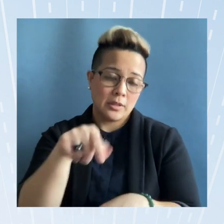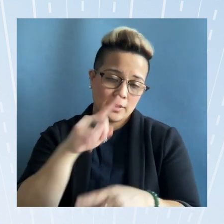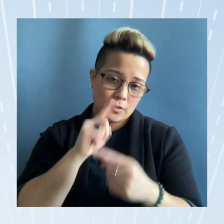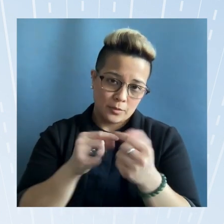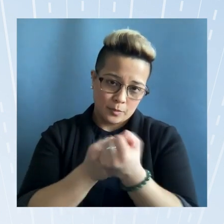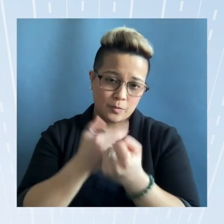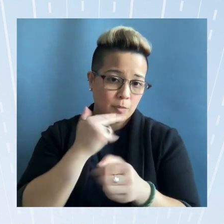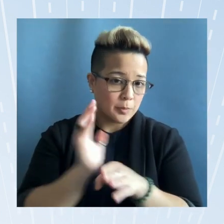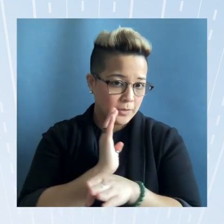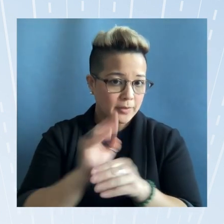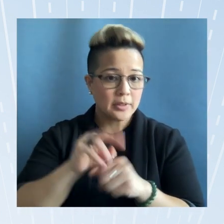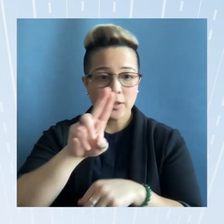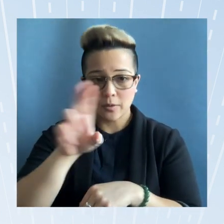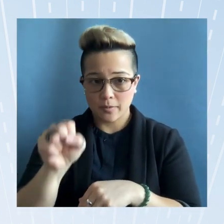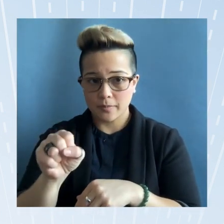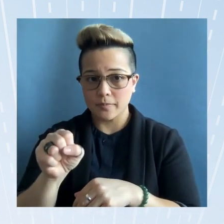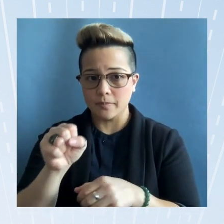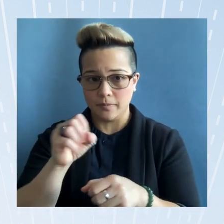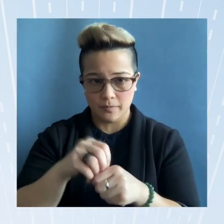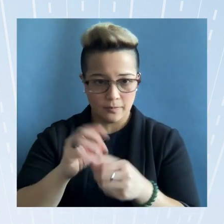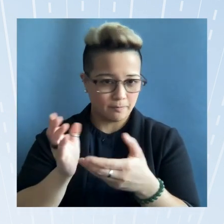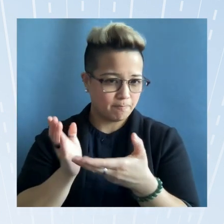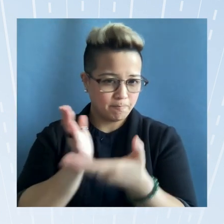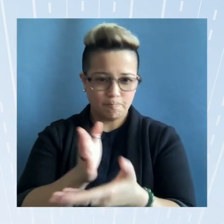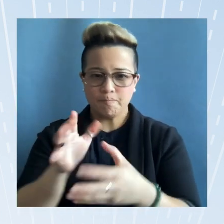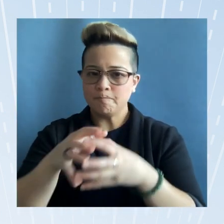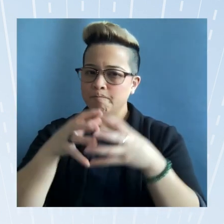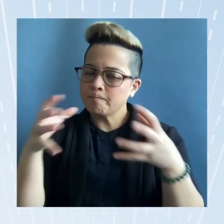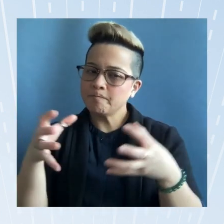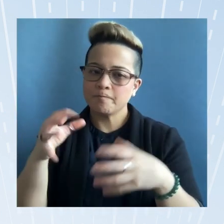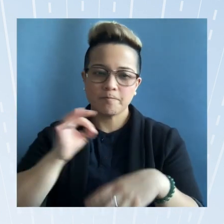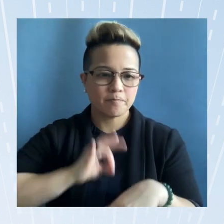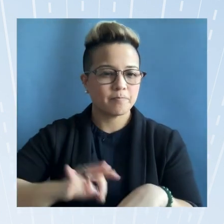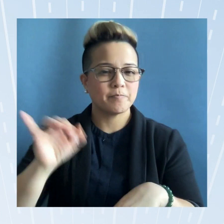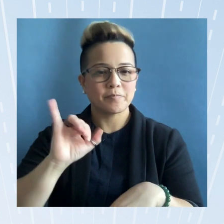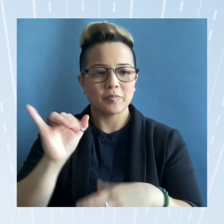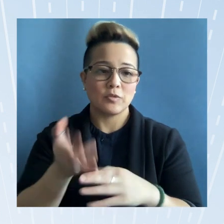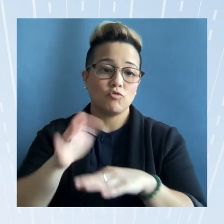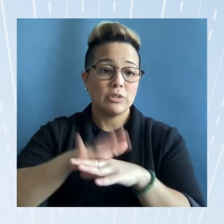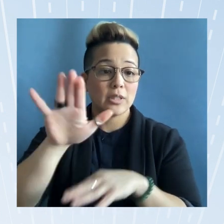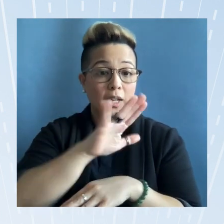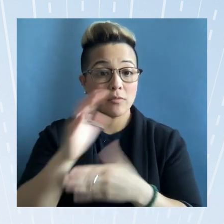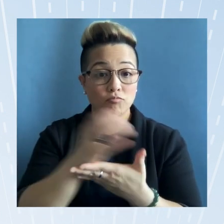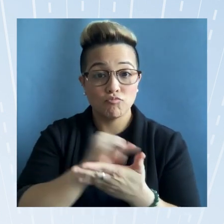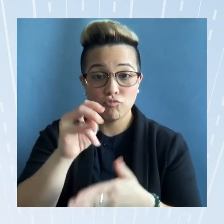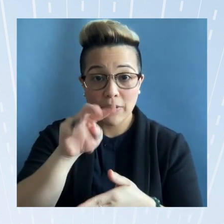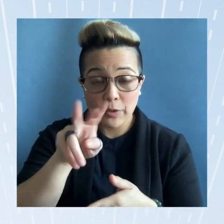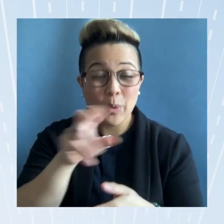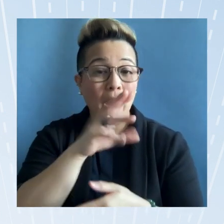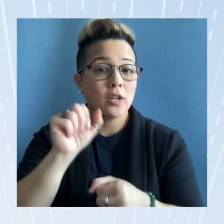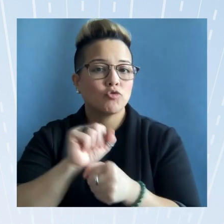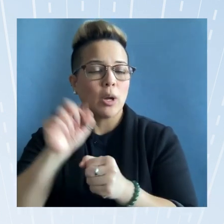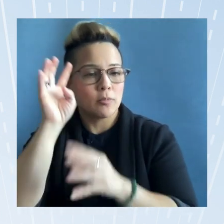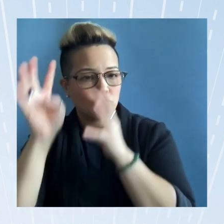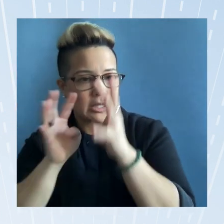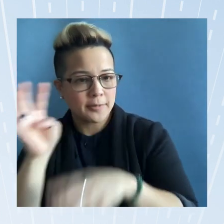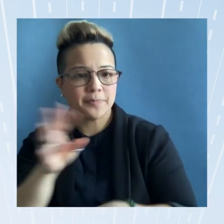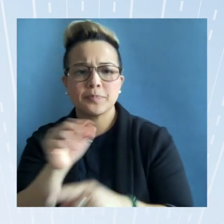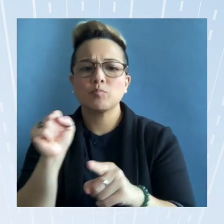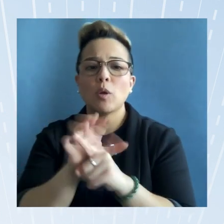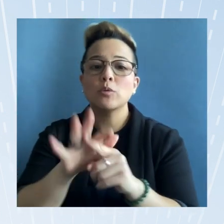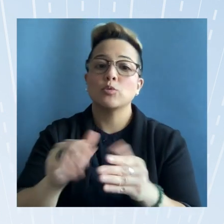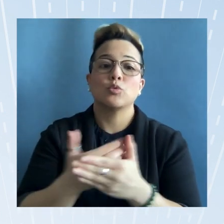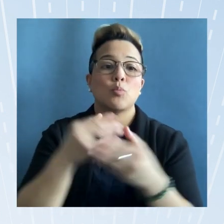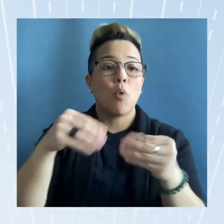u.s can bring a lot of benefits such as increased revenue and job creation exposure to new markets and